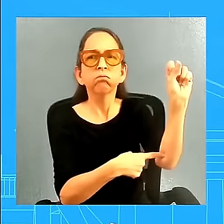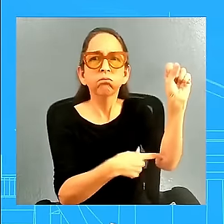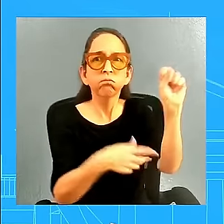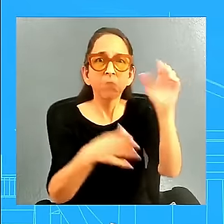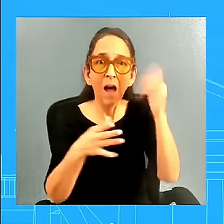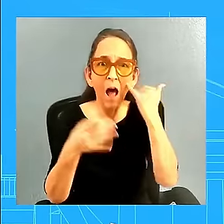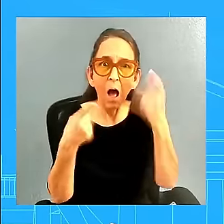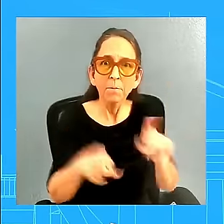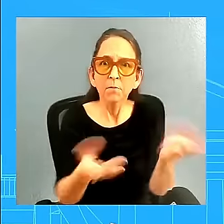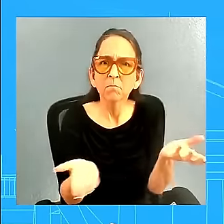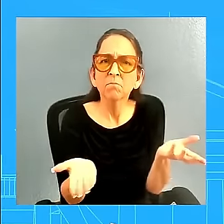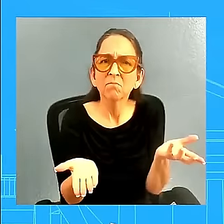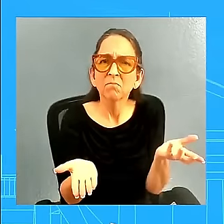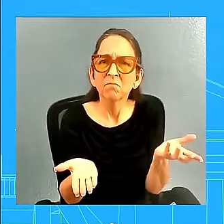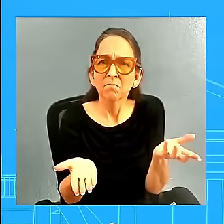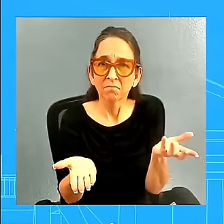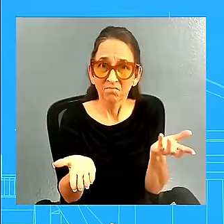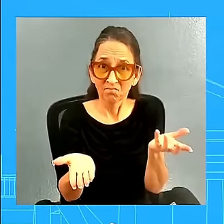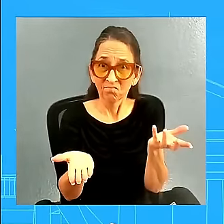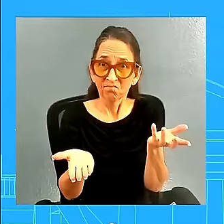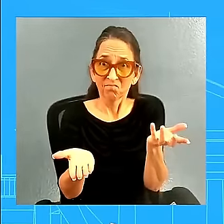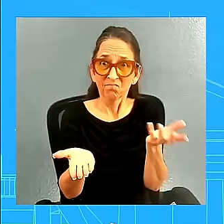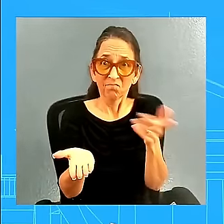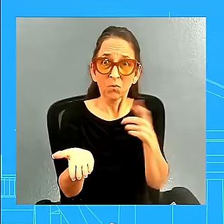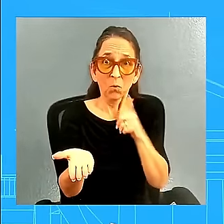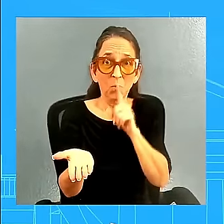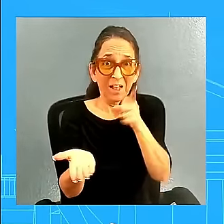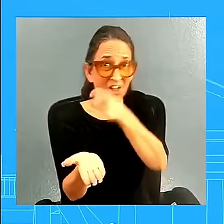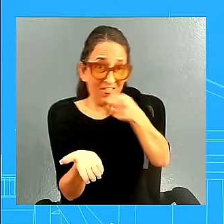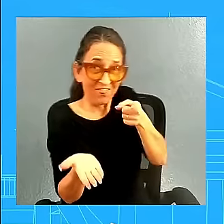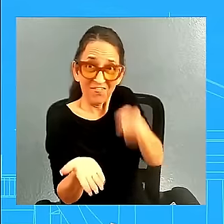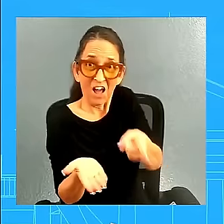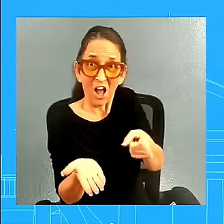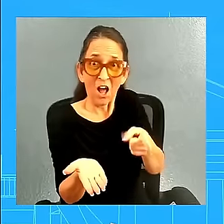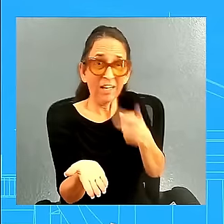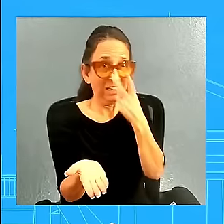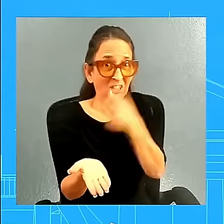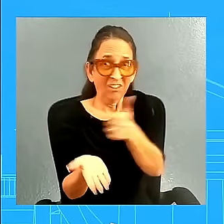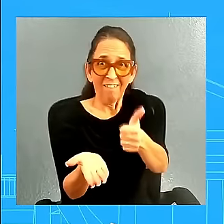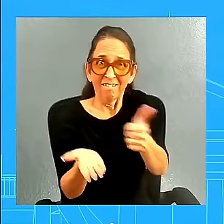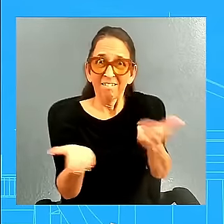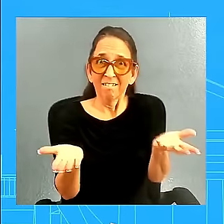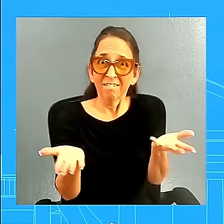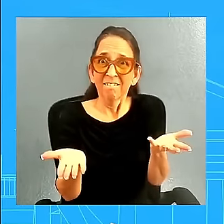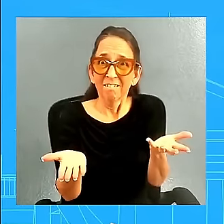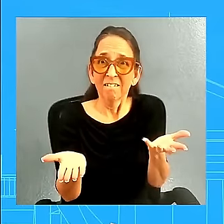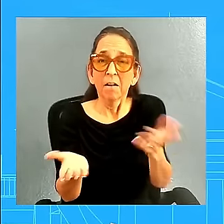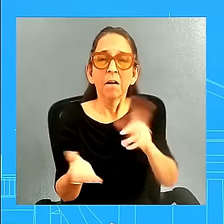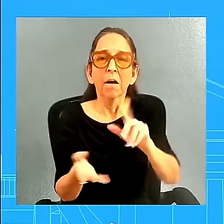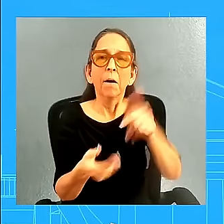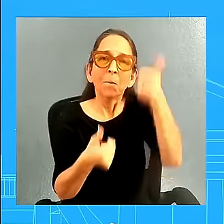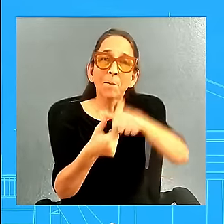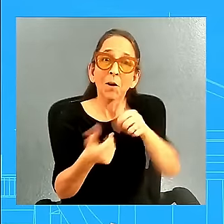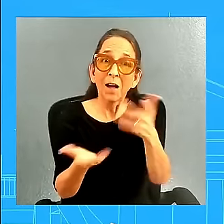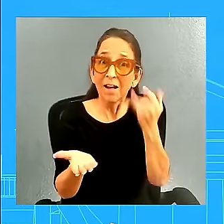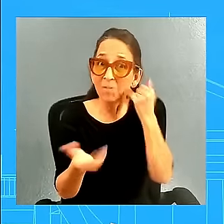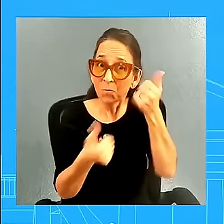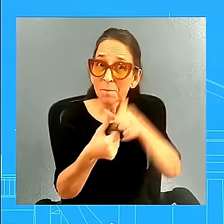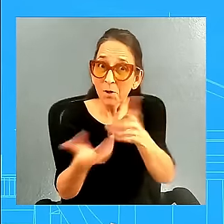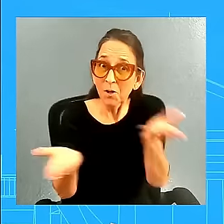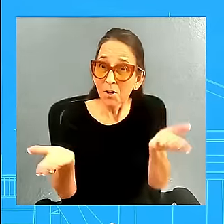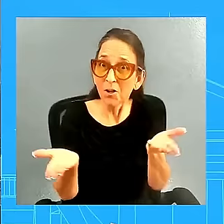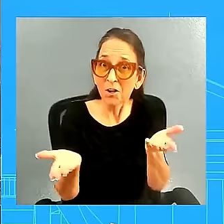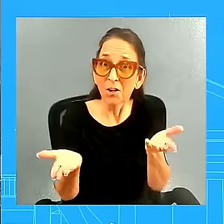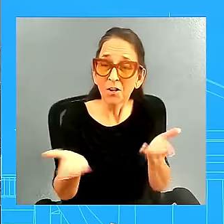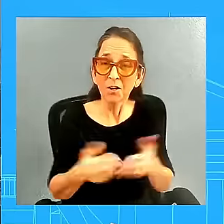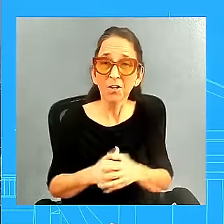reported it, and saw it for yourself. We cannot forget that. Go ahead. I mean, you talked about the context of the president's